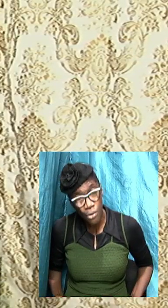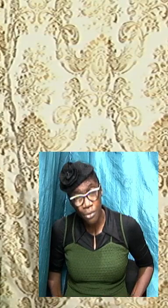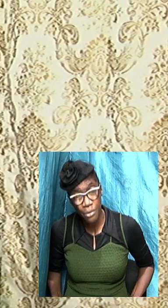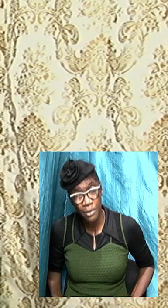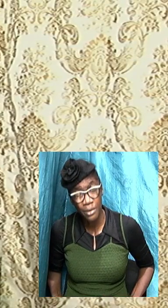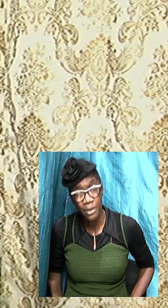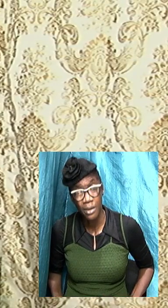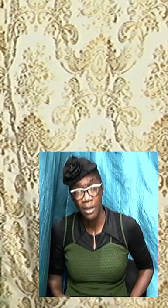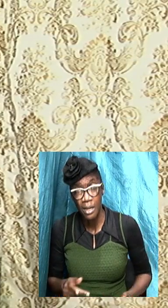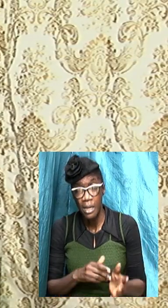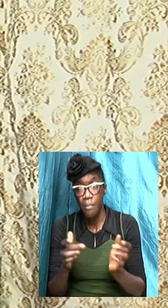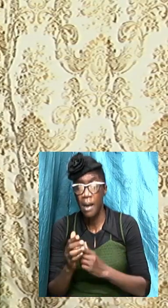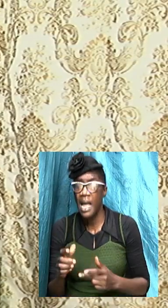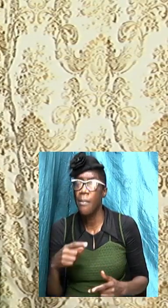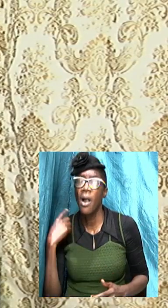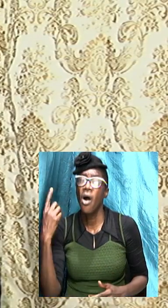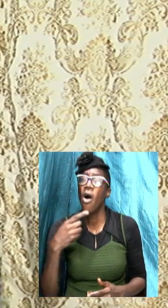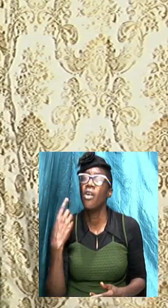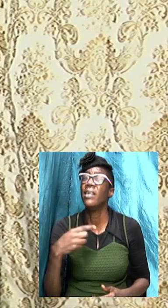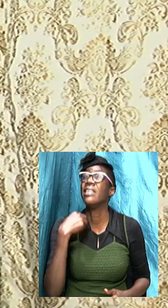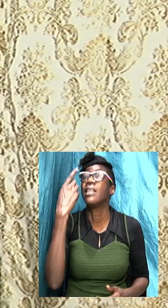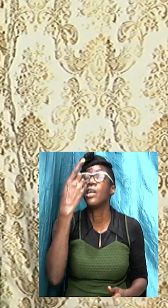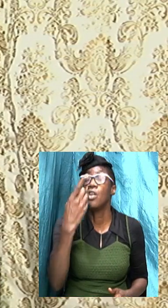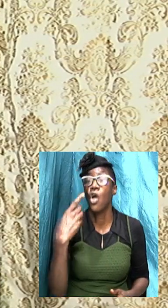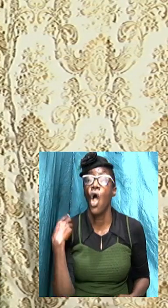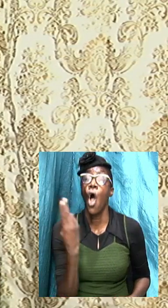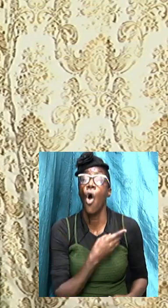always tell us what to do